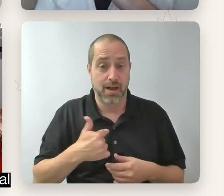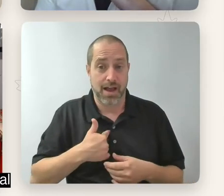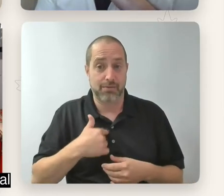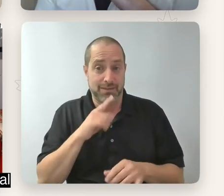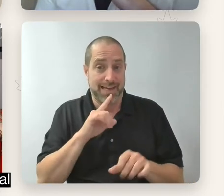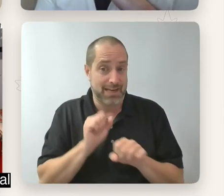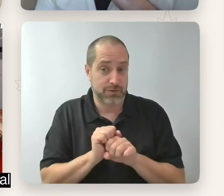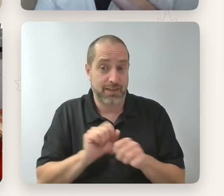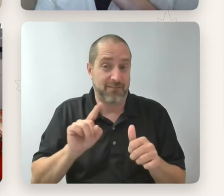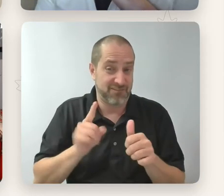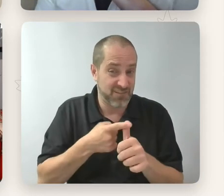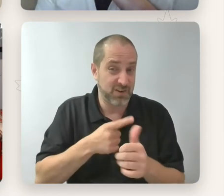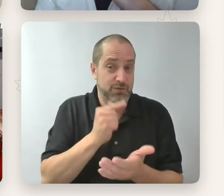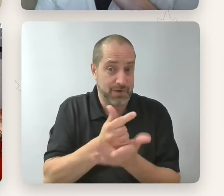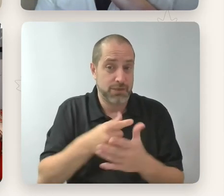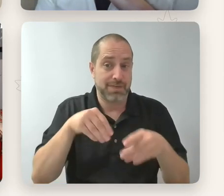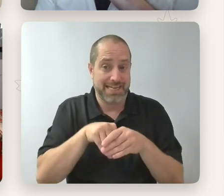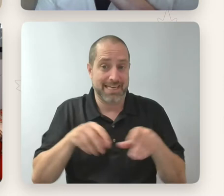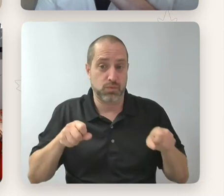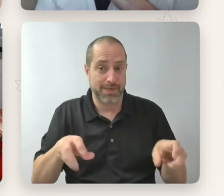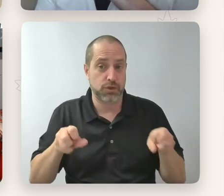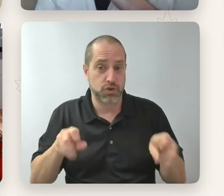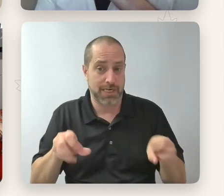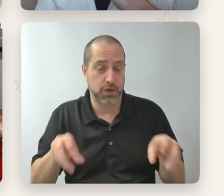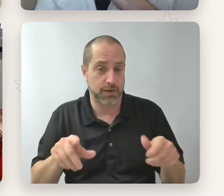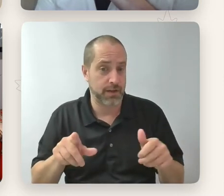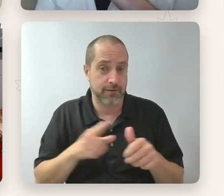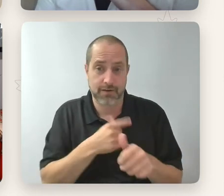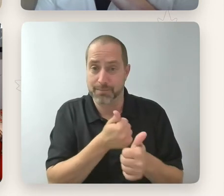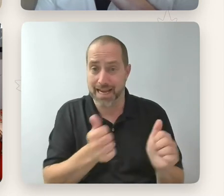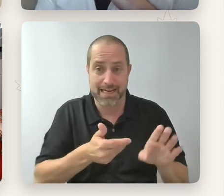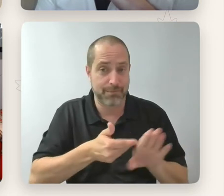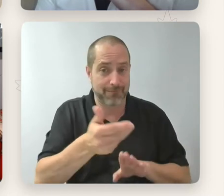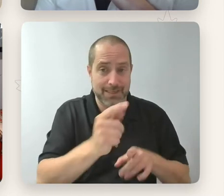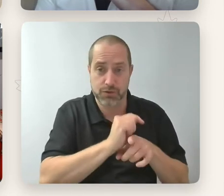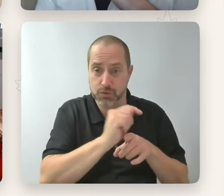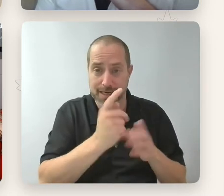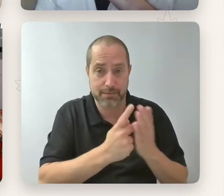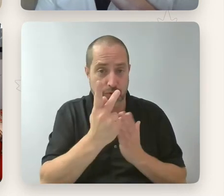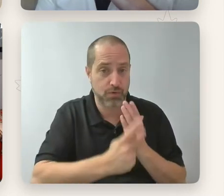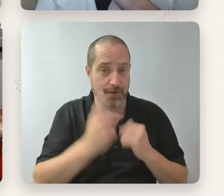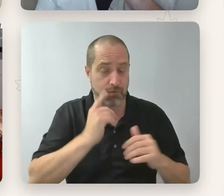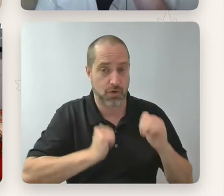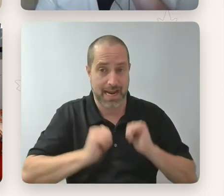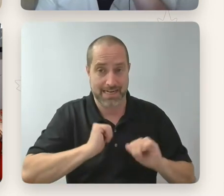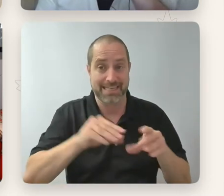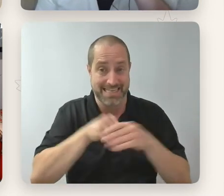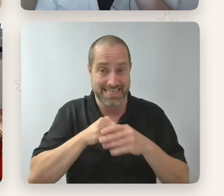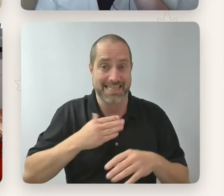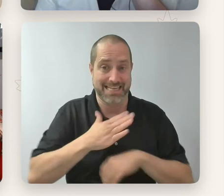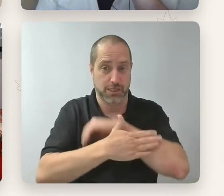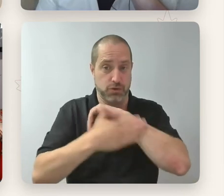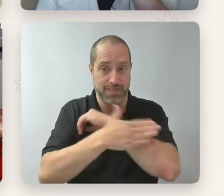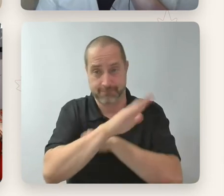graduate from any professional training program for acting in the, in the country. There was nobody ever before me,